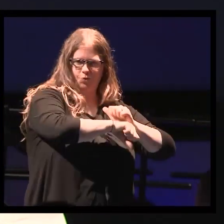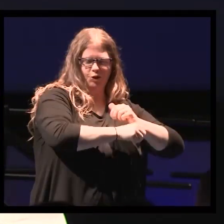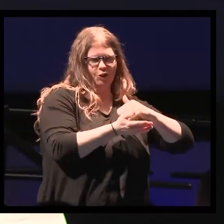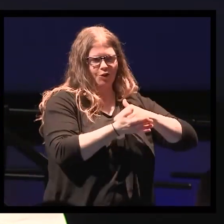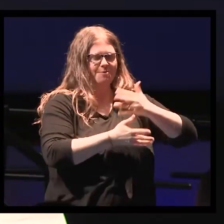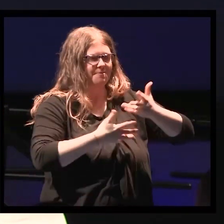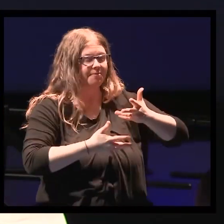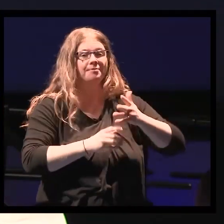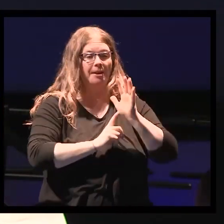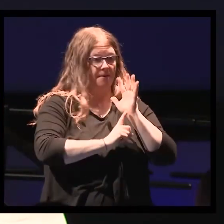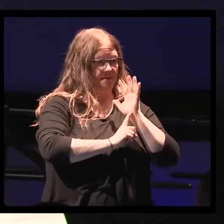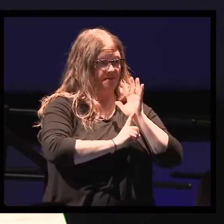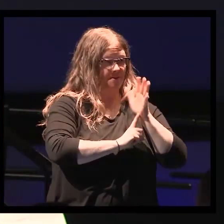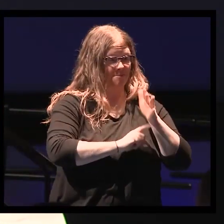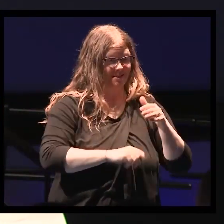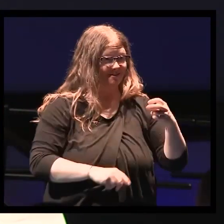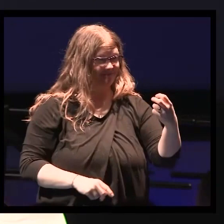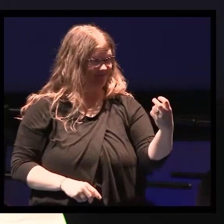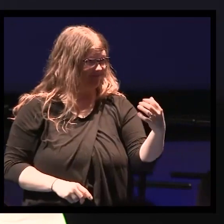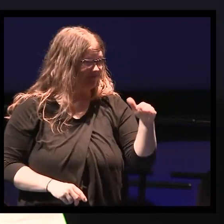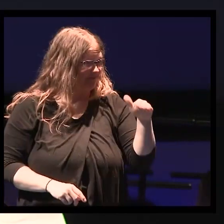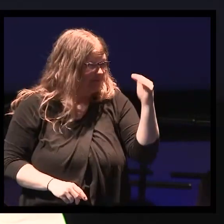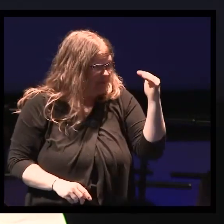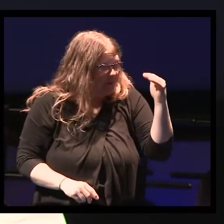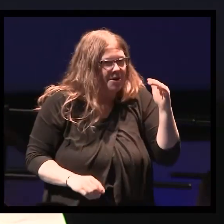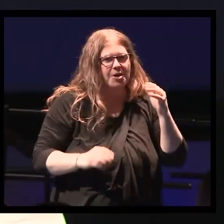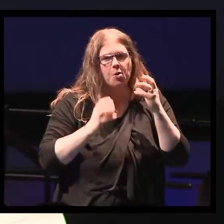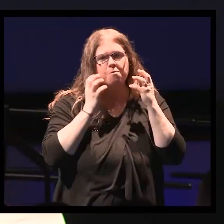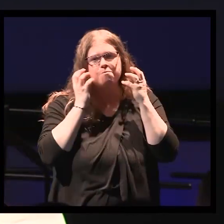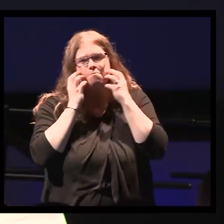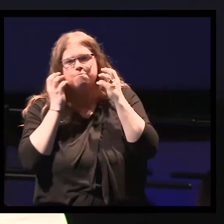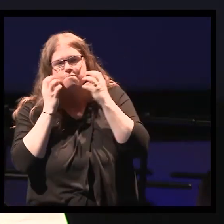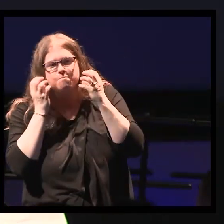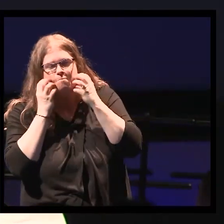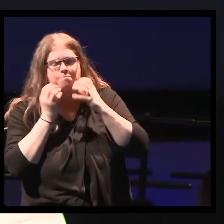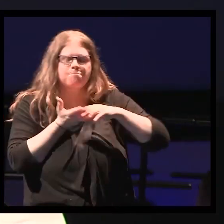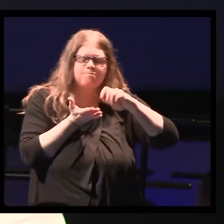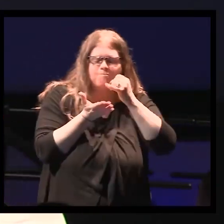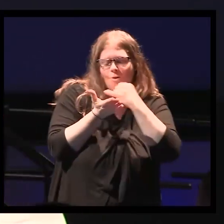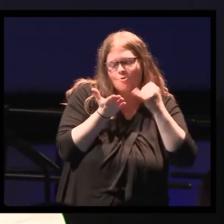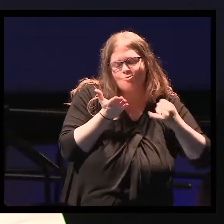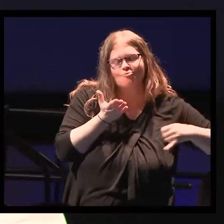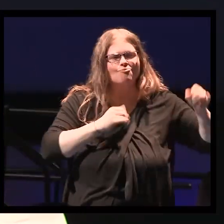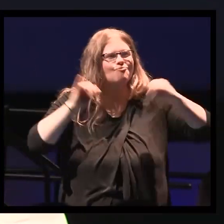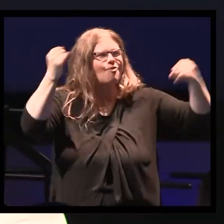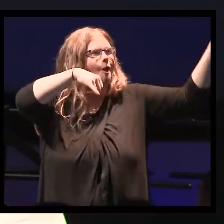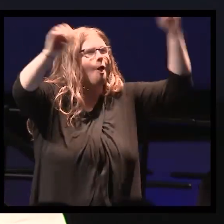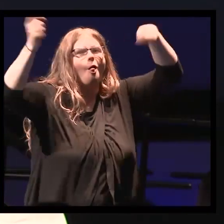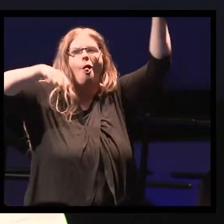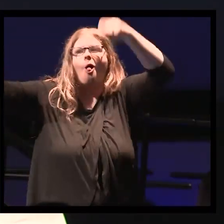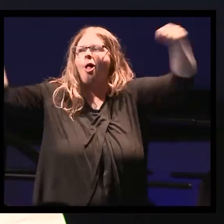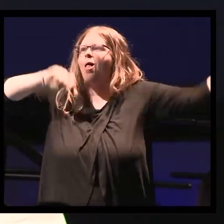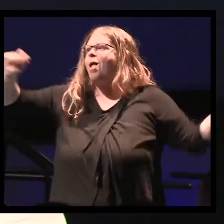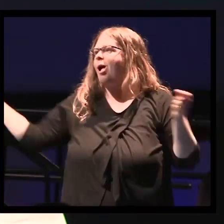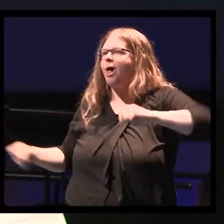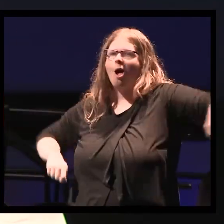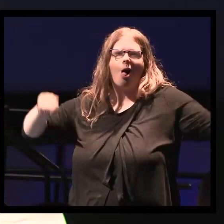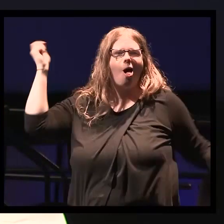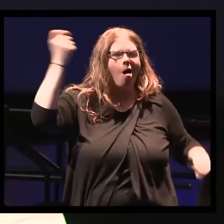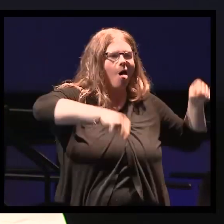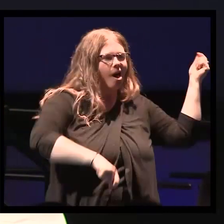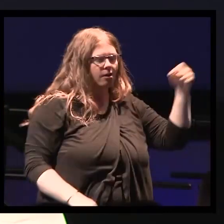within five minutes this little boy with his adorable chubby cheeks was coloring all over the bed and the walls and completely